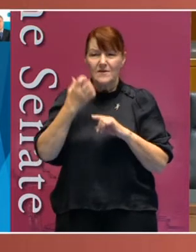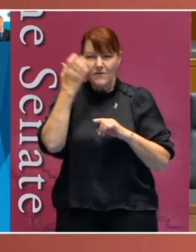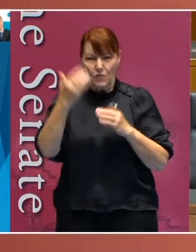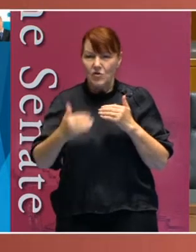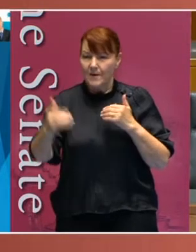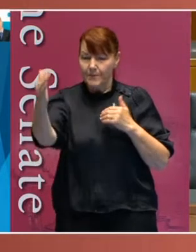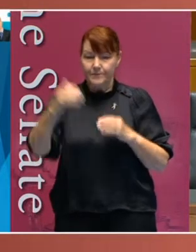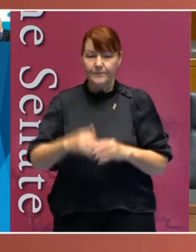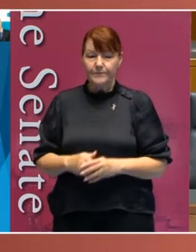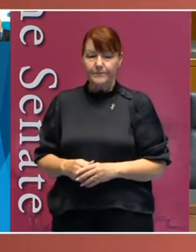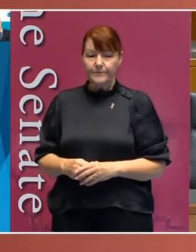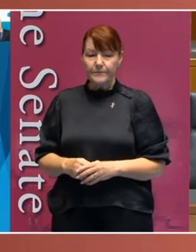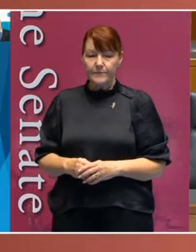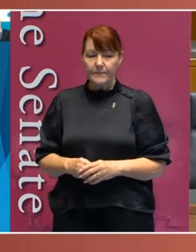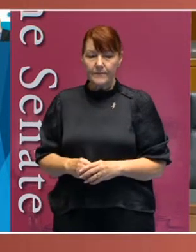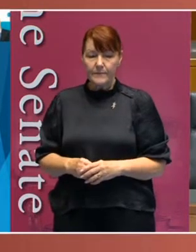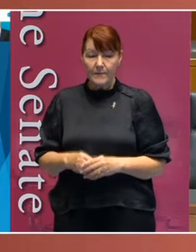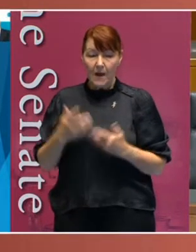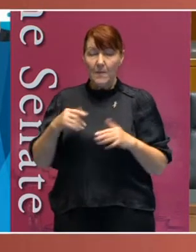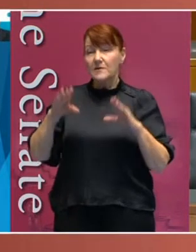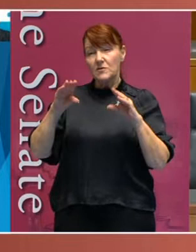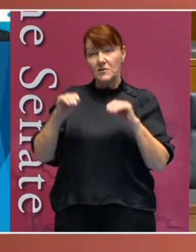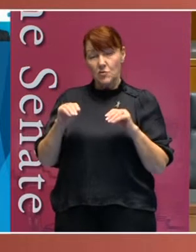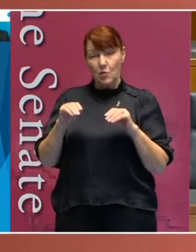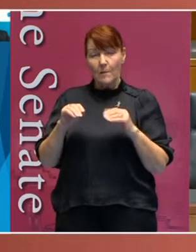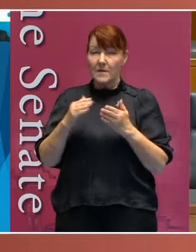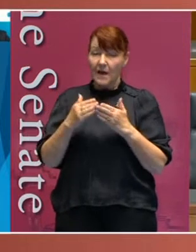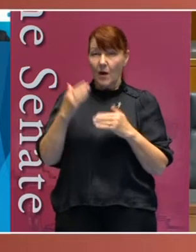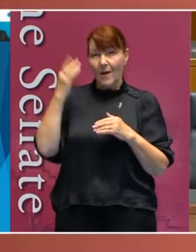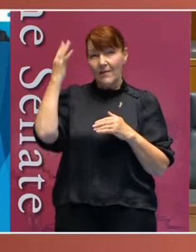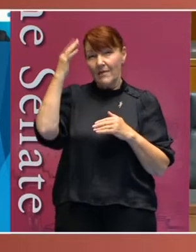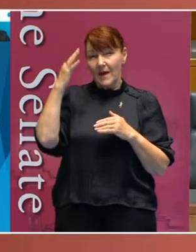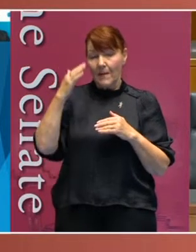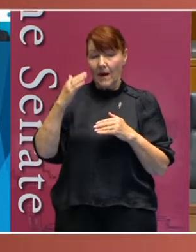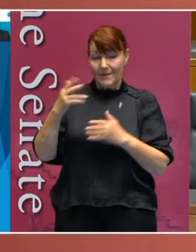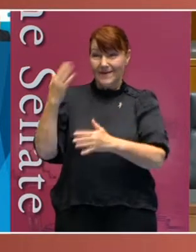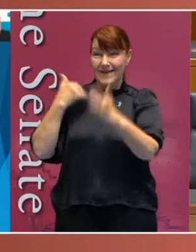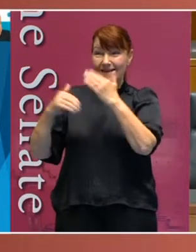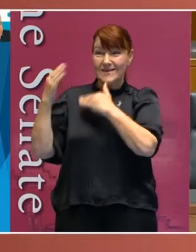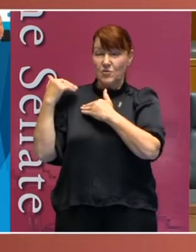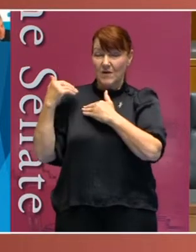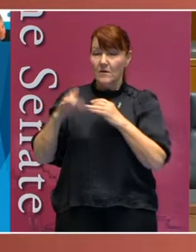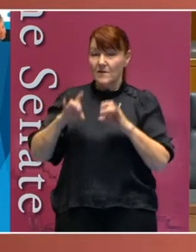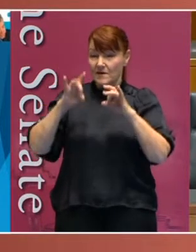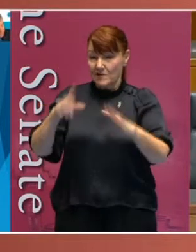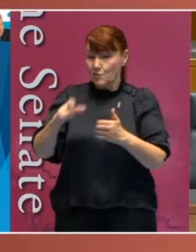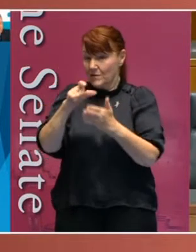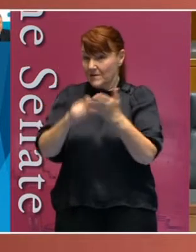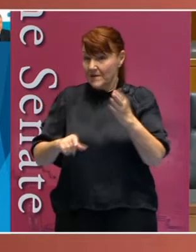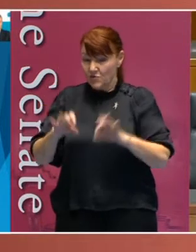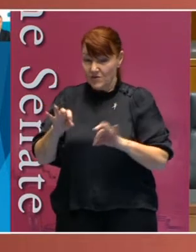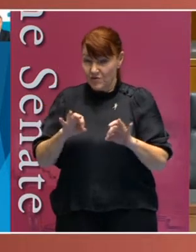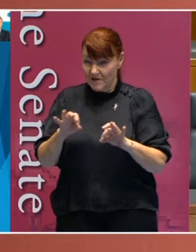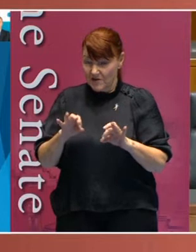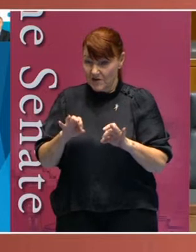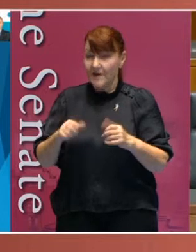I might then just stop briefly and reflect upon the history of the National Disability Strategy so that I